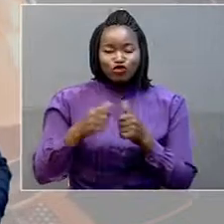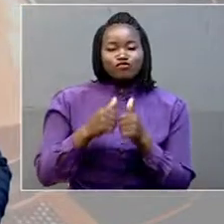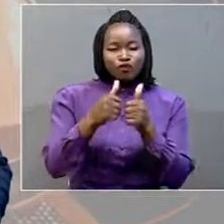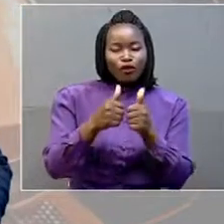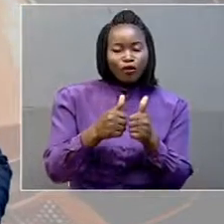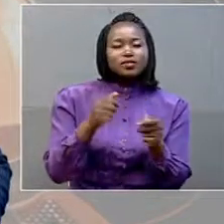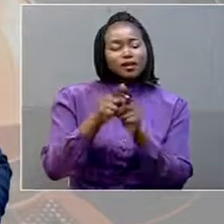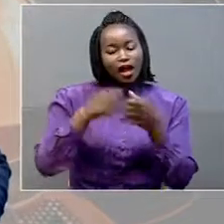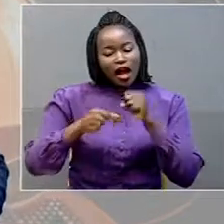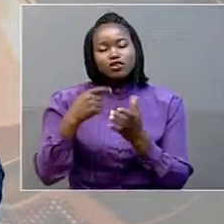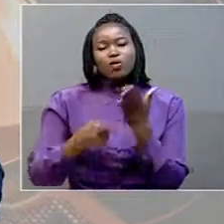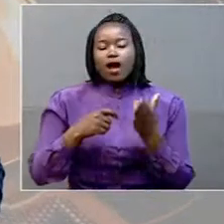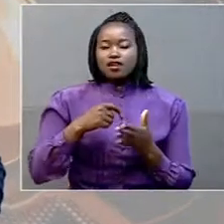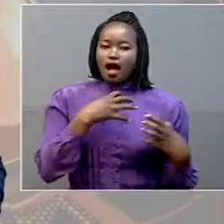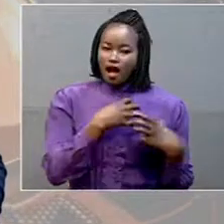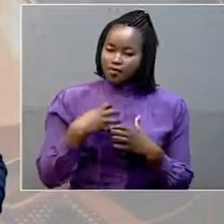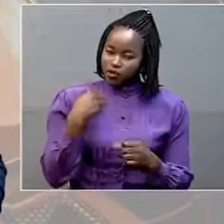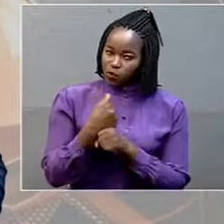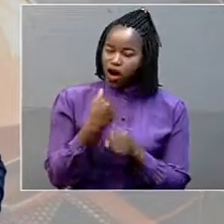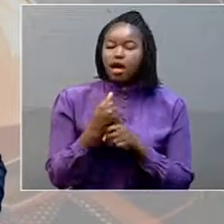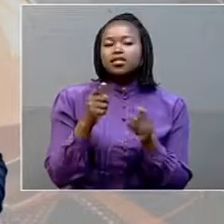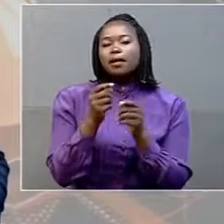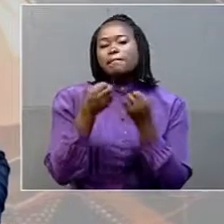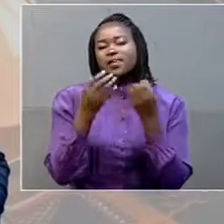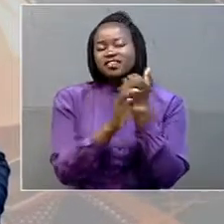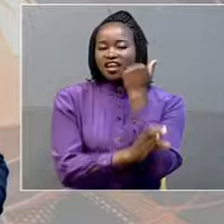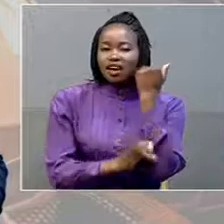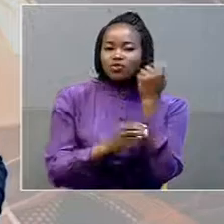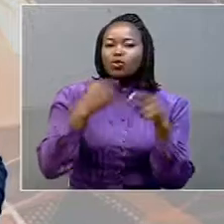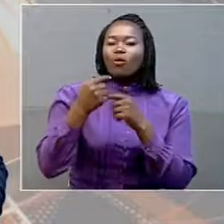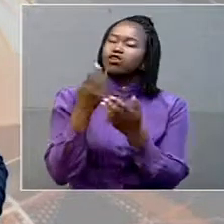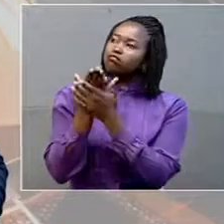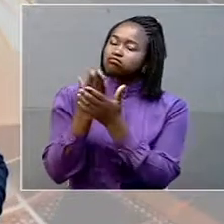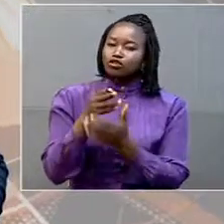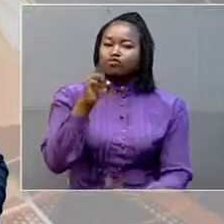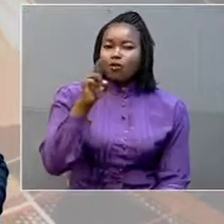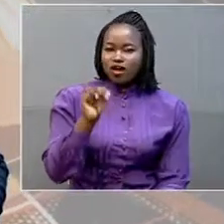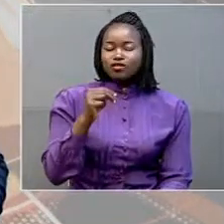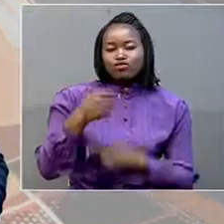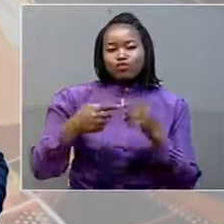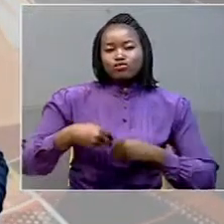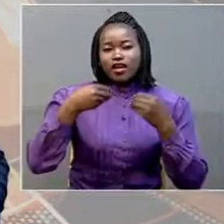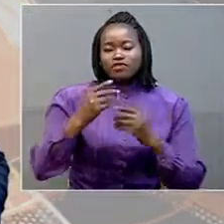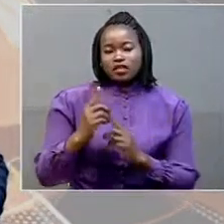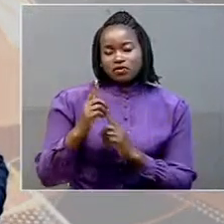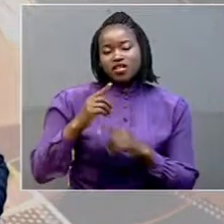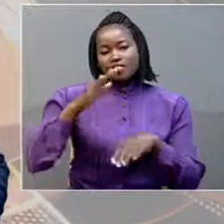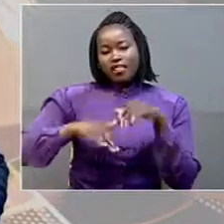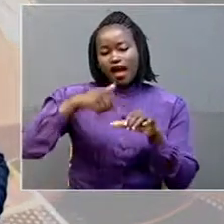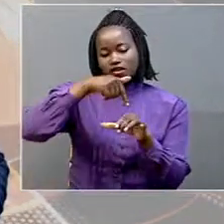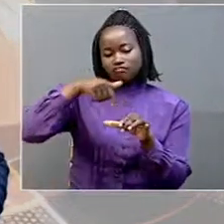entail has largely made many countries outsource security from the United Nations instead of sourcing securities from within.